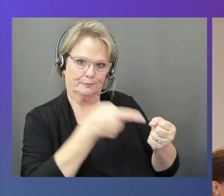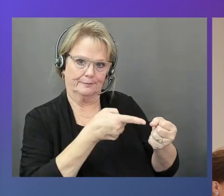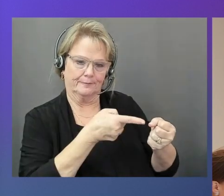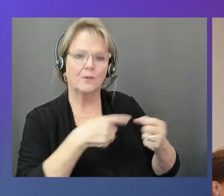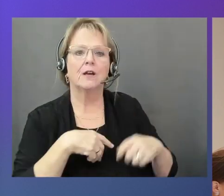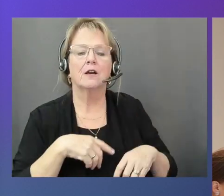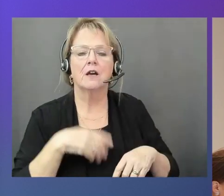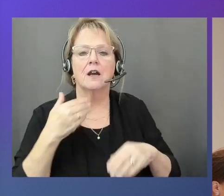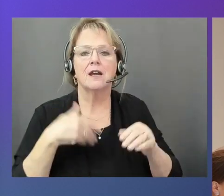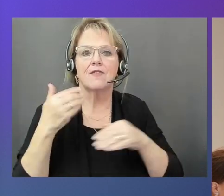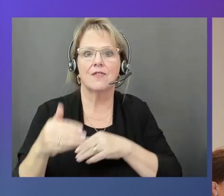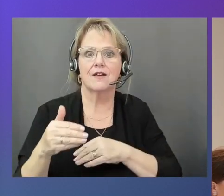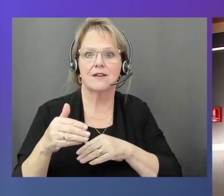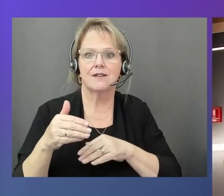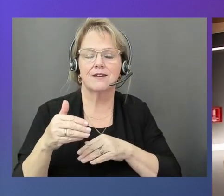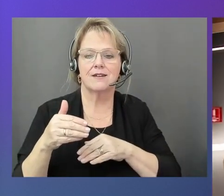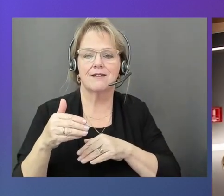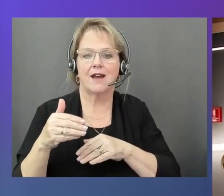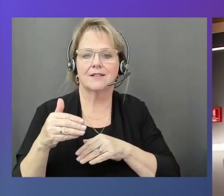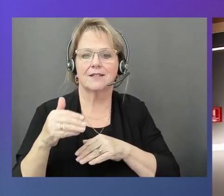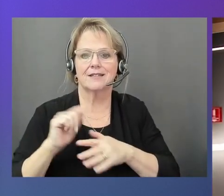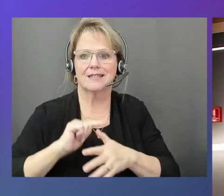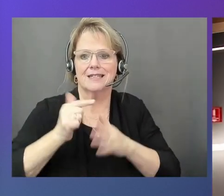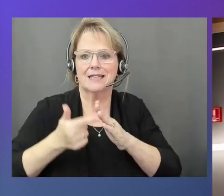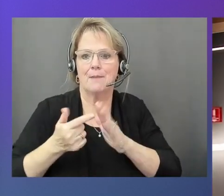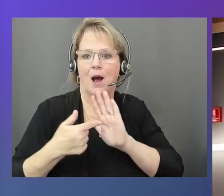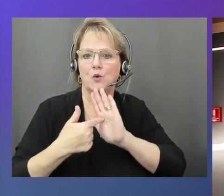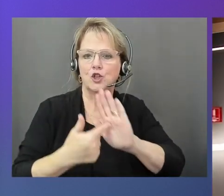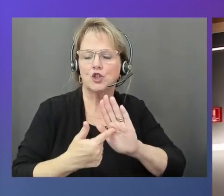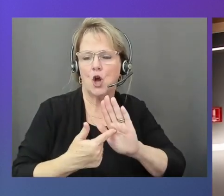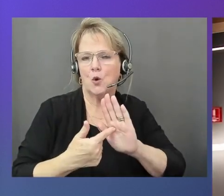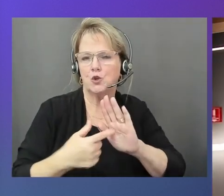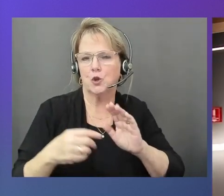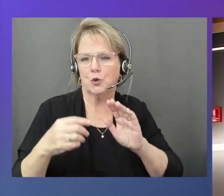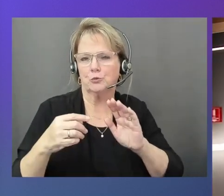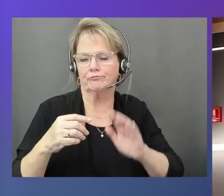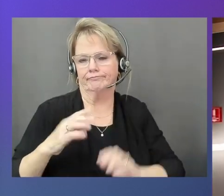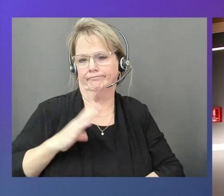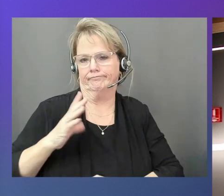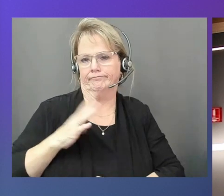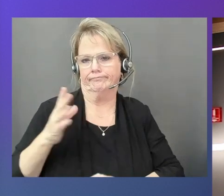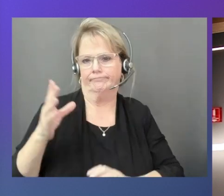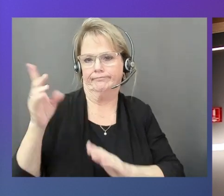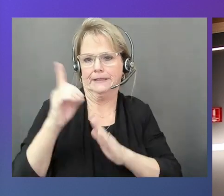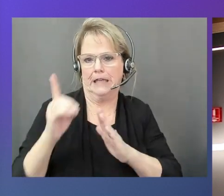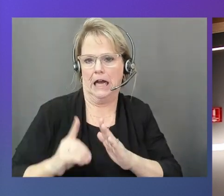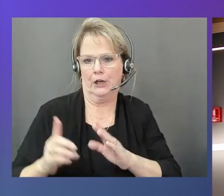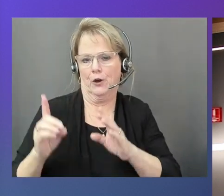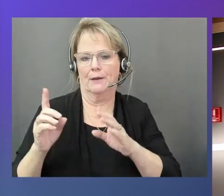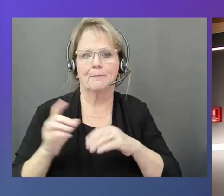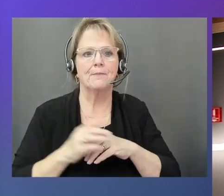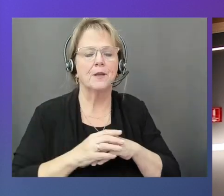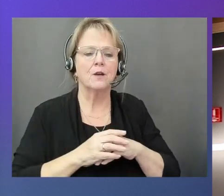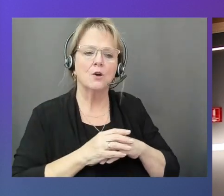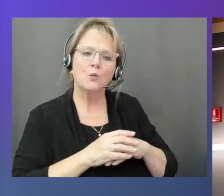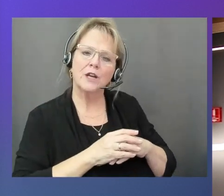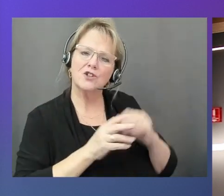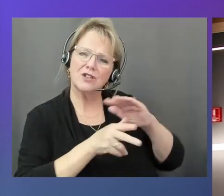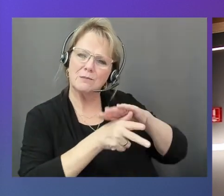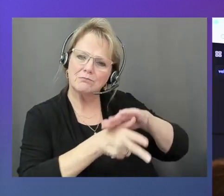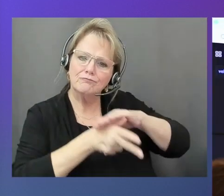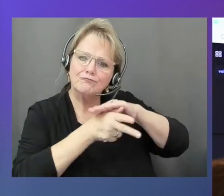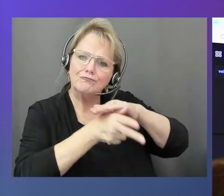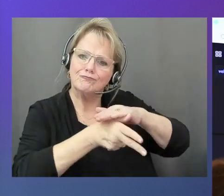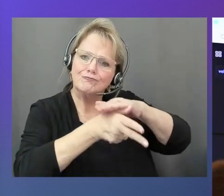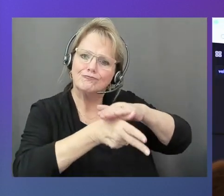more sophisticated diagram. One more question. So while the car is just standing by itself in the garage, are you also collecting the data?